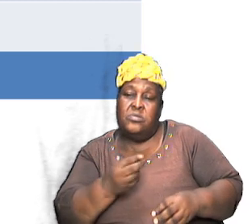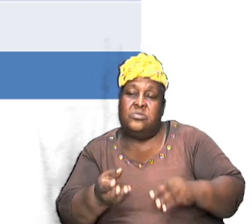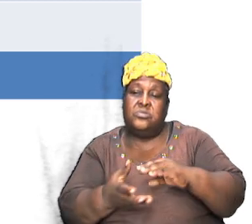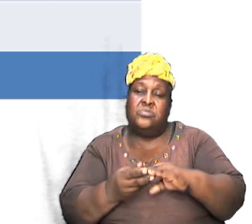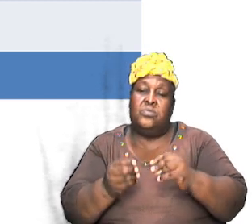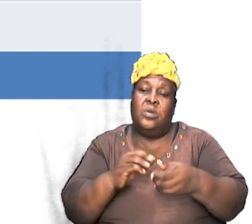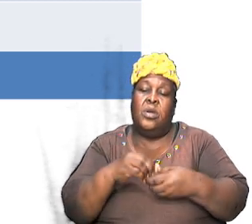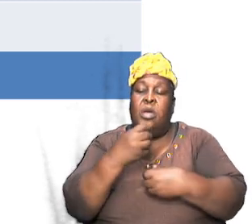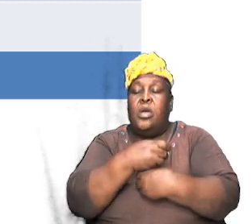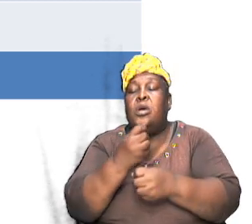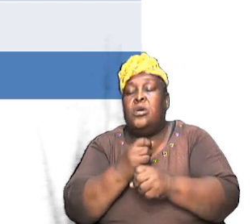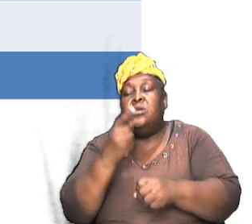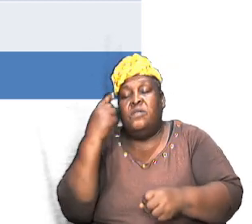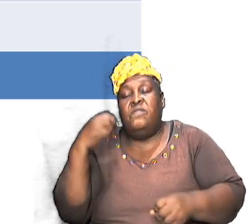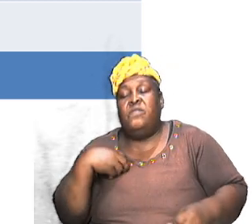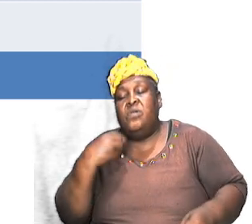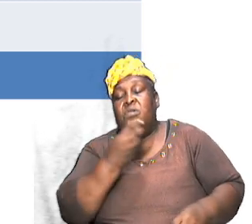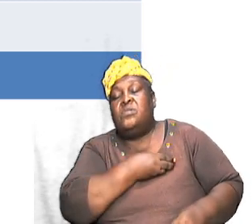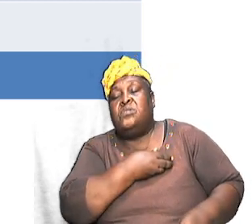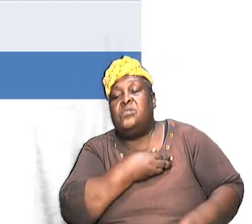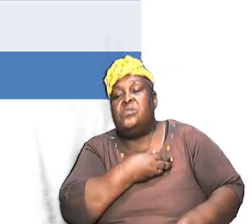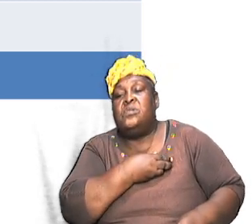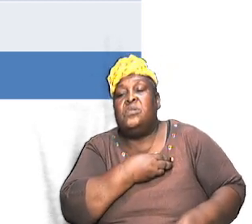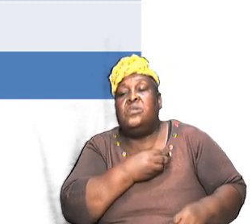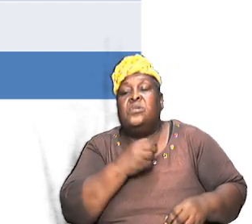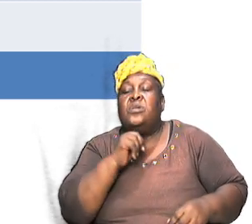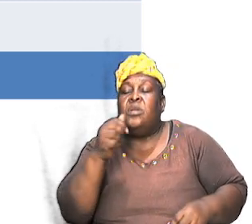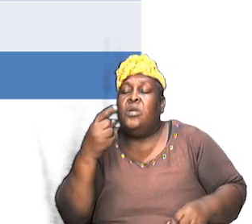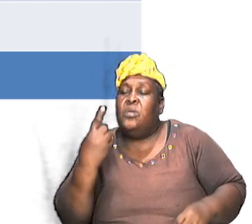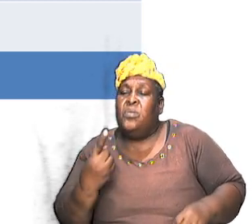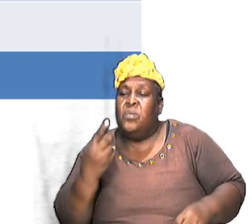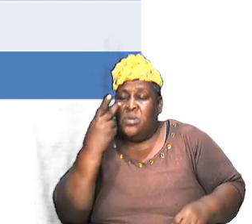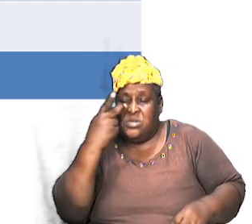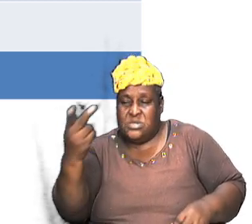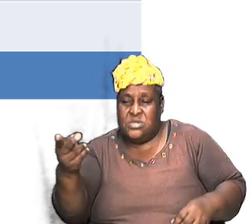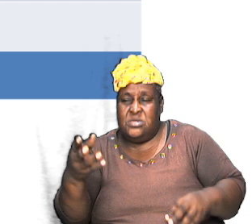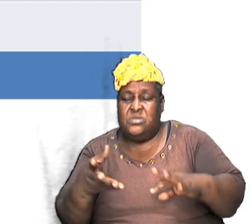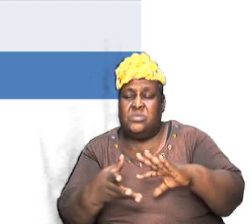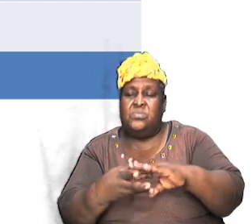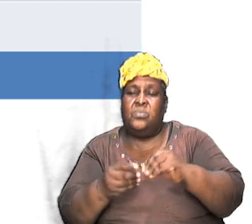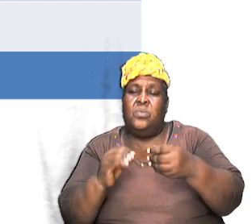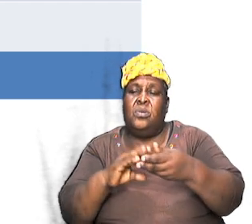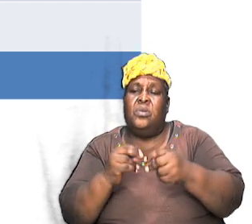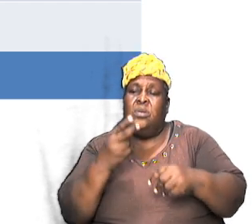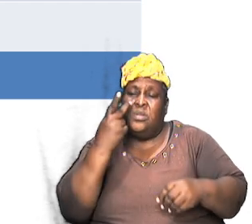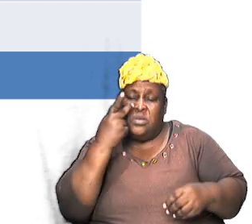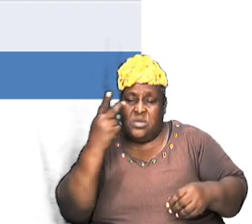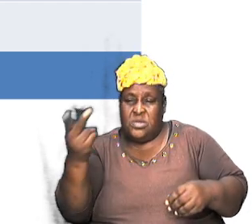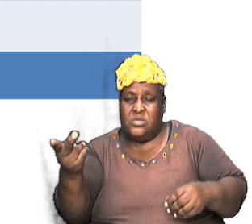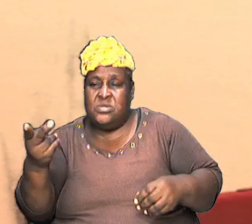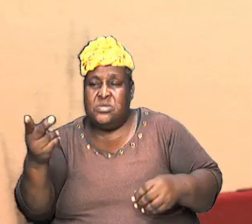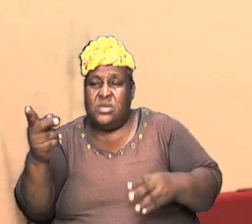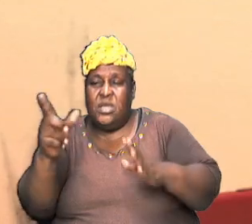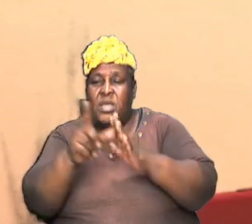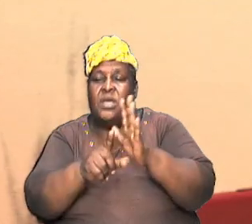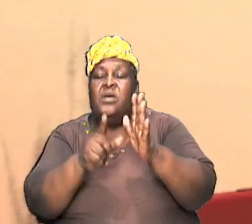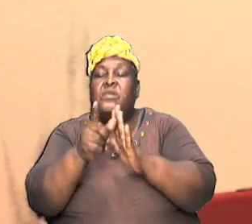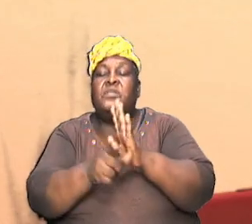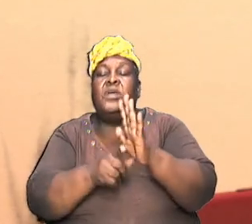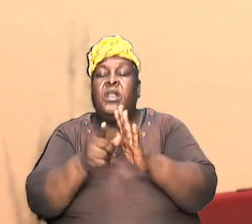allow for us as we drill down to not only see the story but to see the lessons